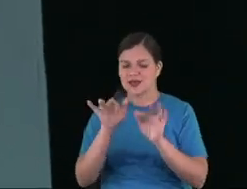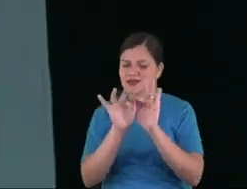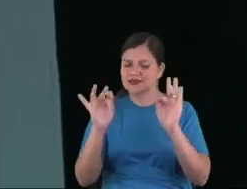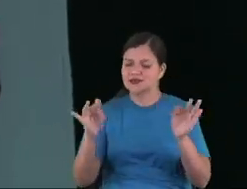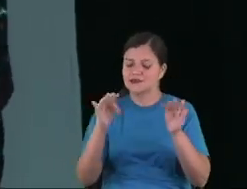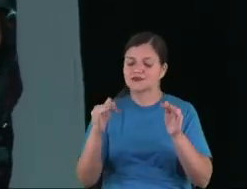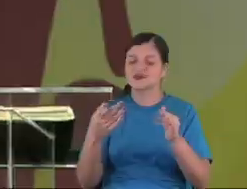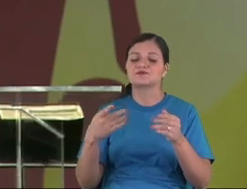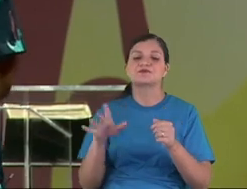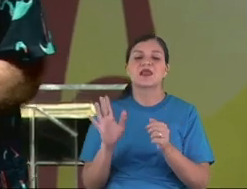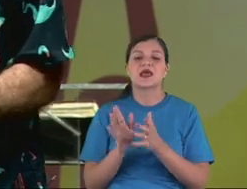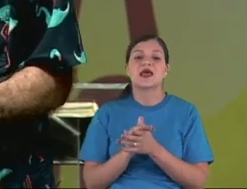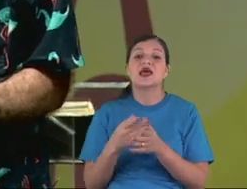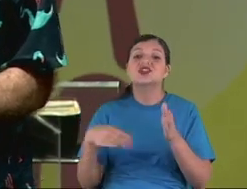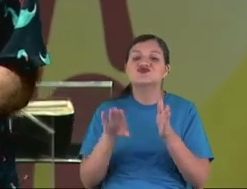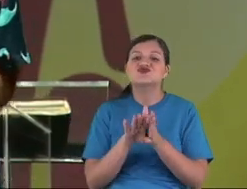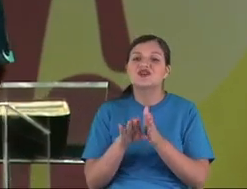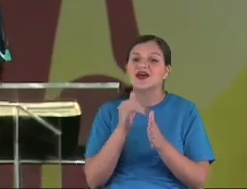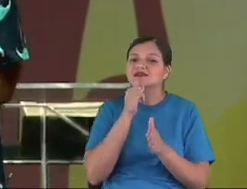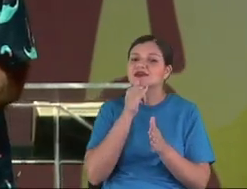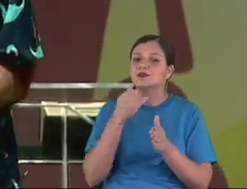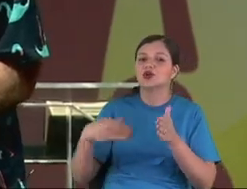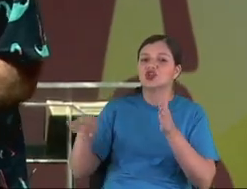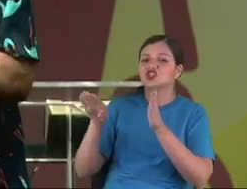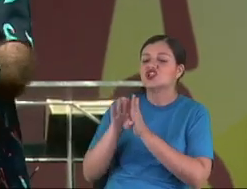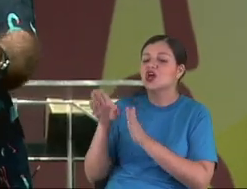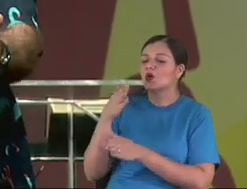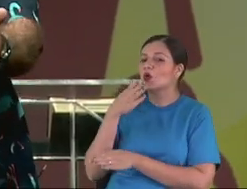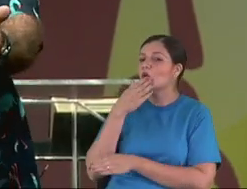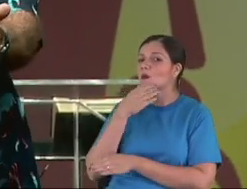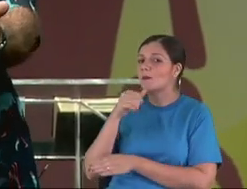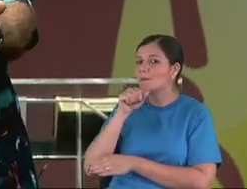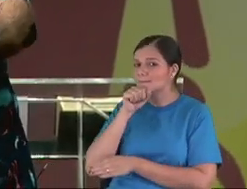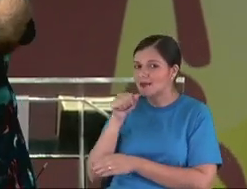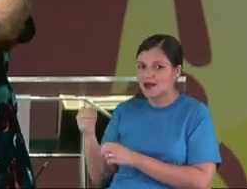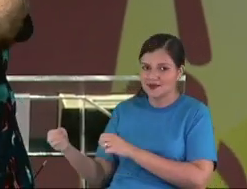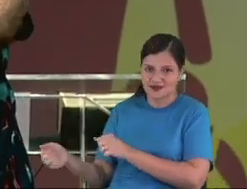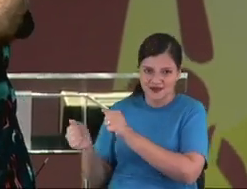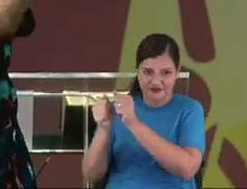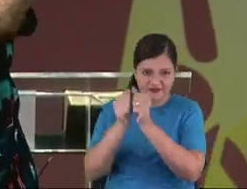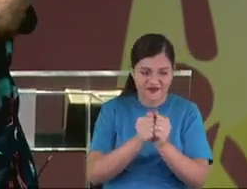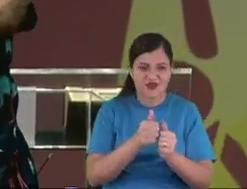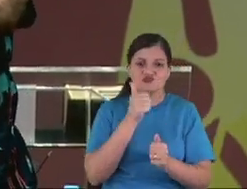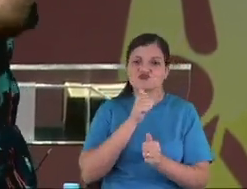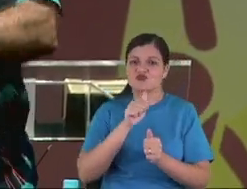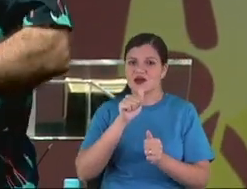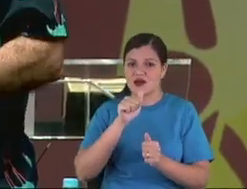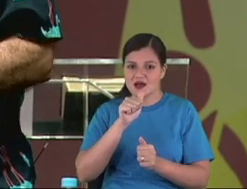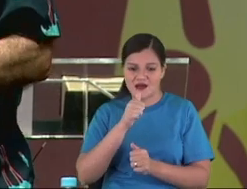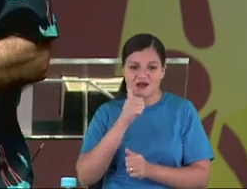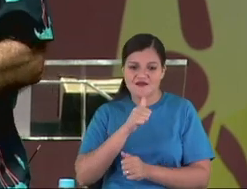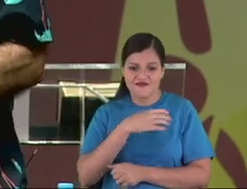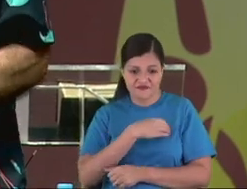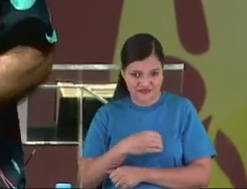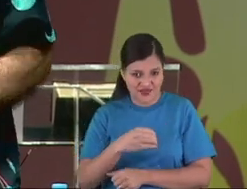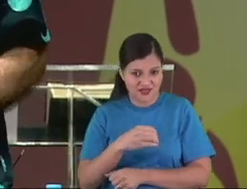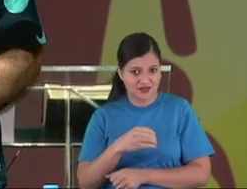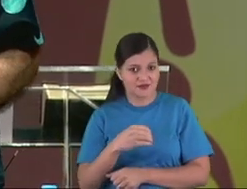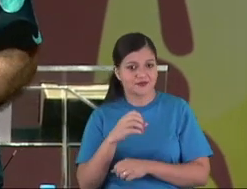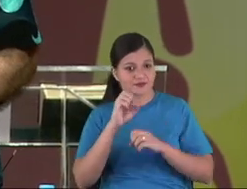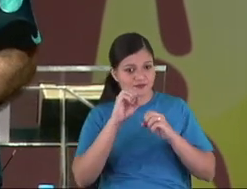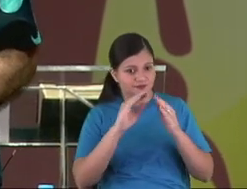For example, a father looked at me. He brought her daughter in the morning.